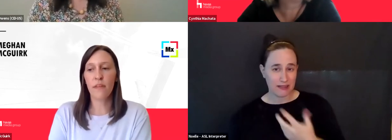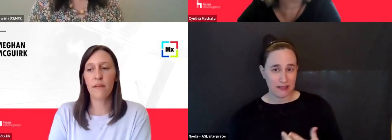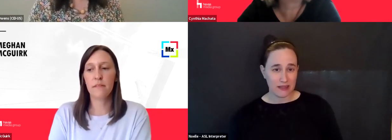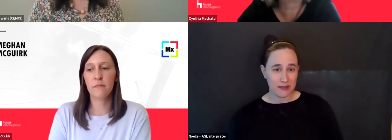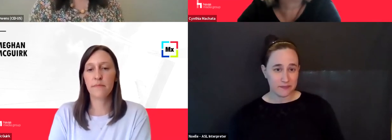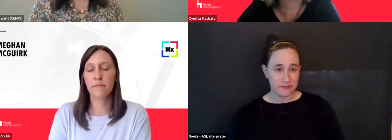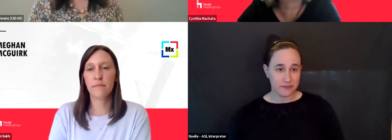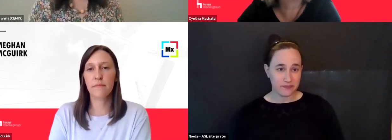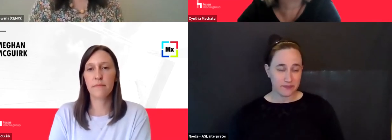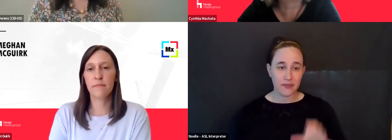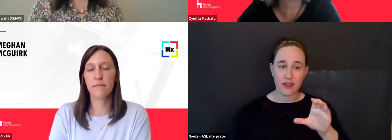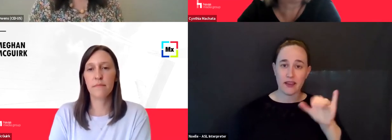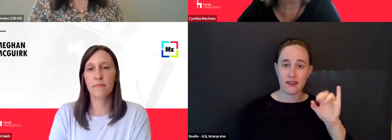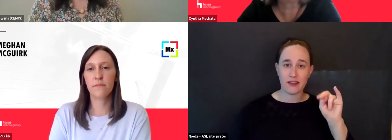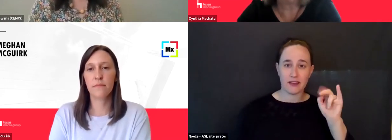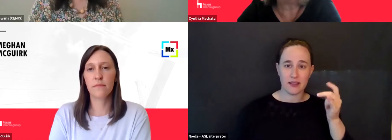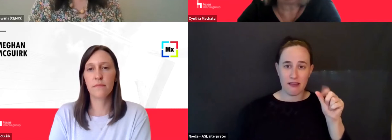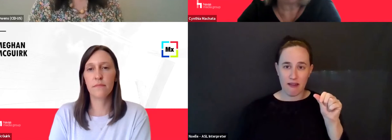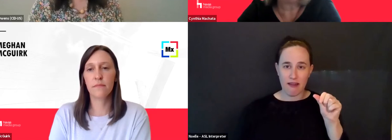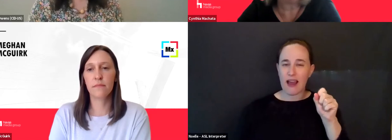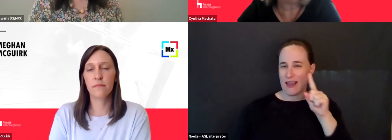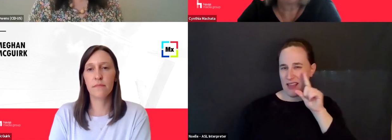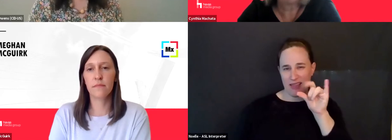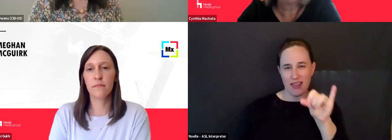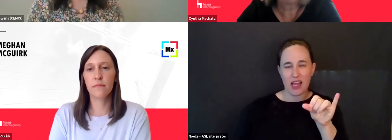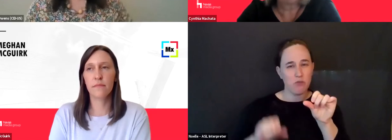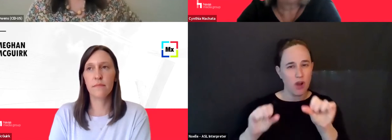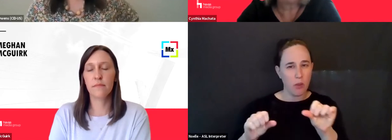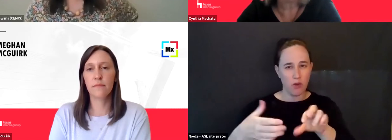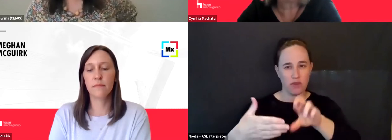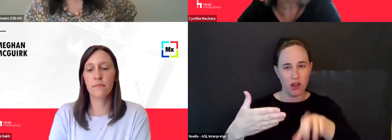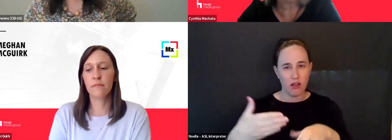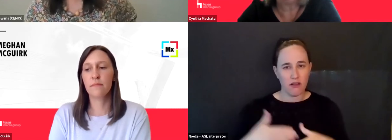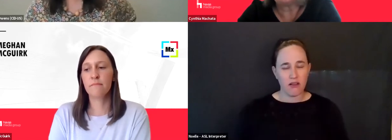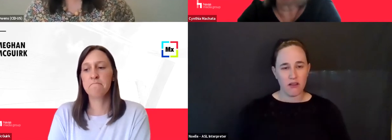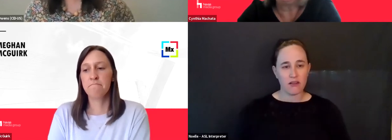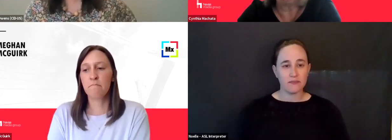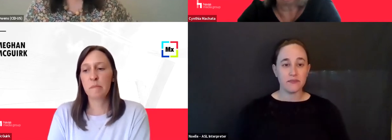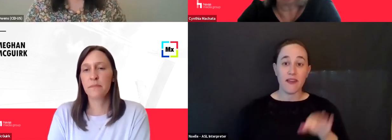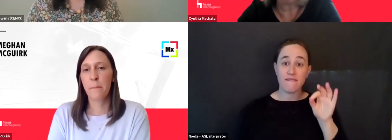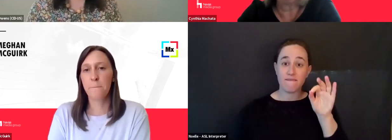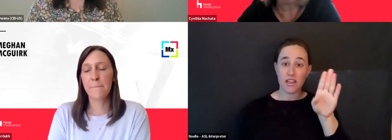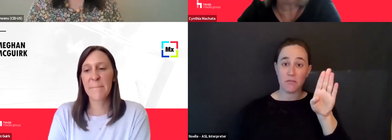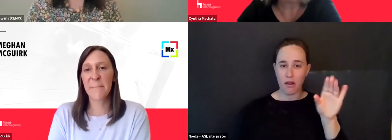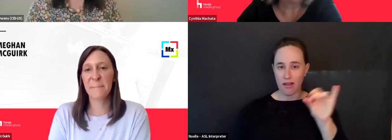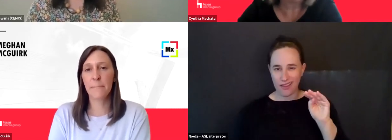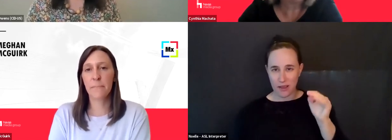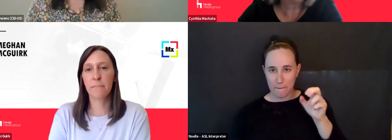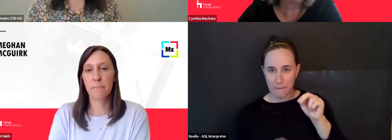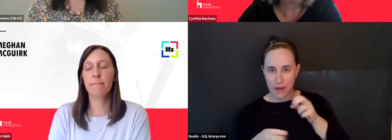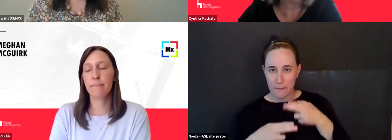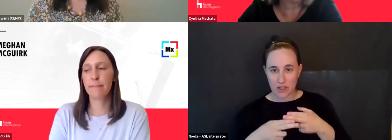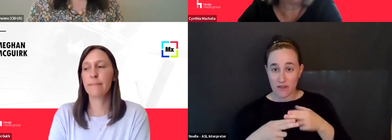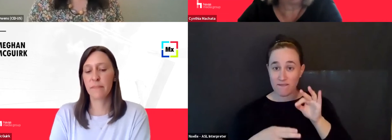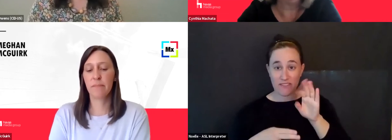is, um, the likely outcome, right. Is that, you know, Facebook is, as Megan said is, is big reach,